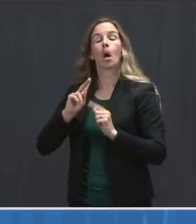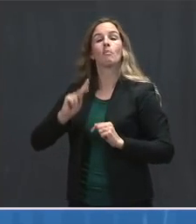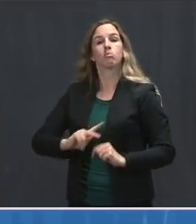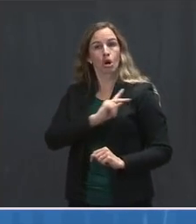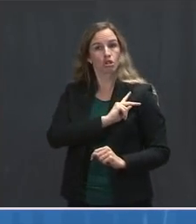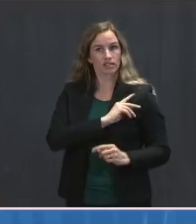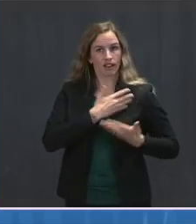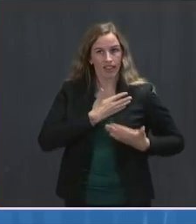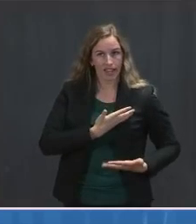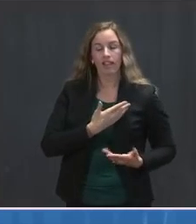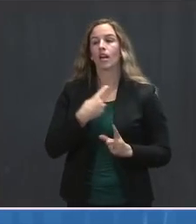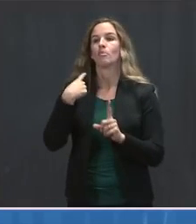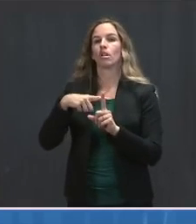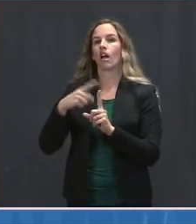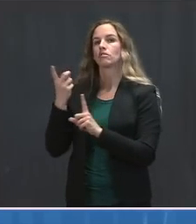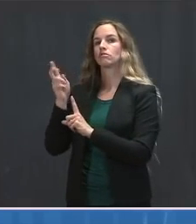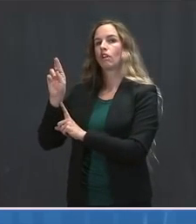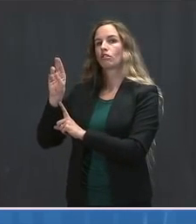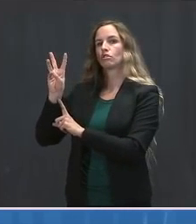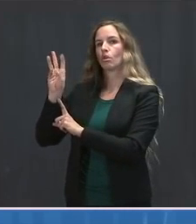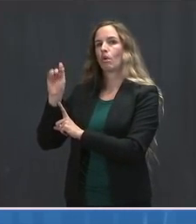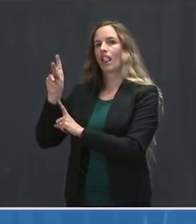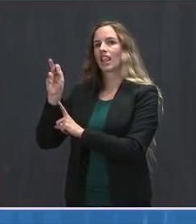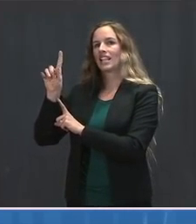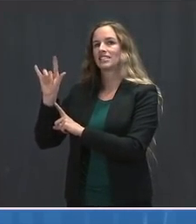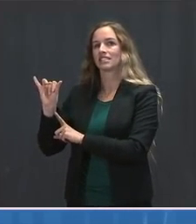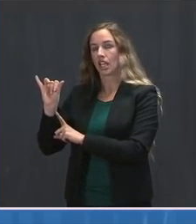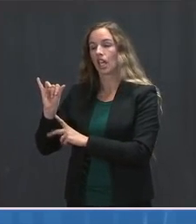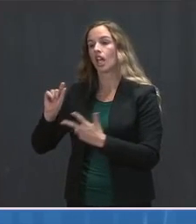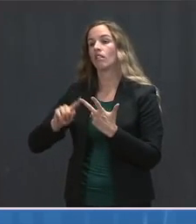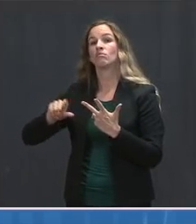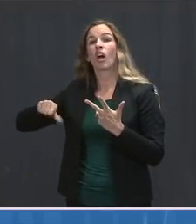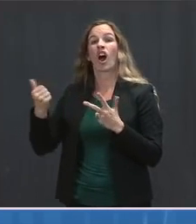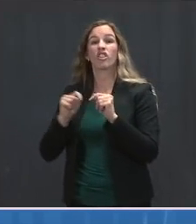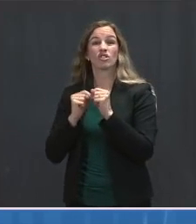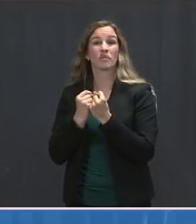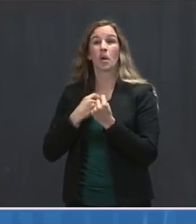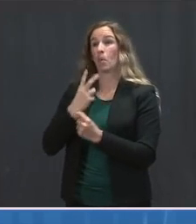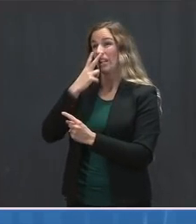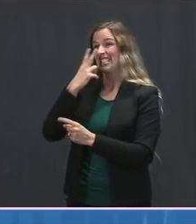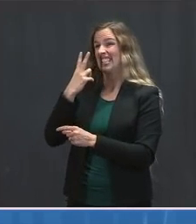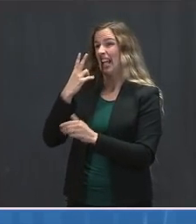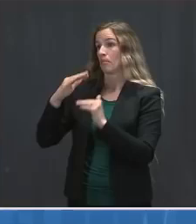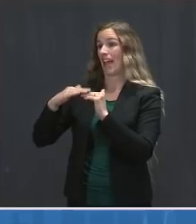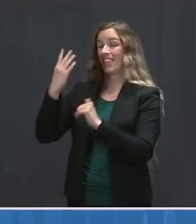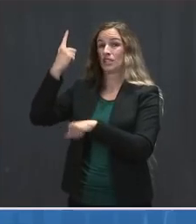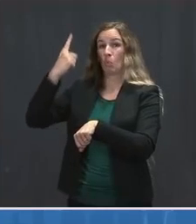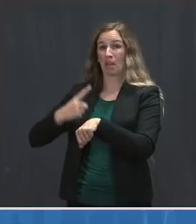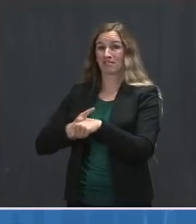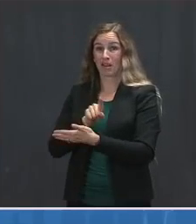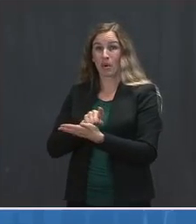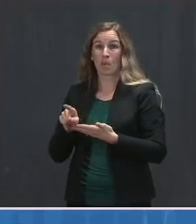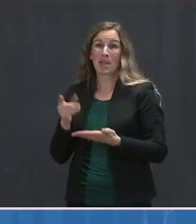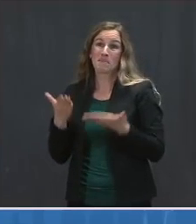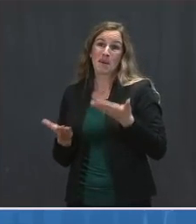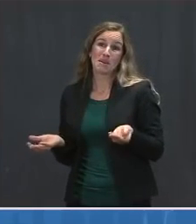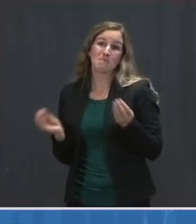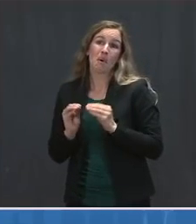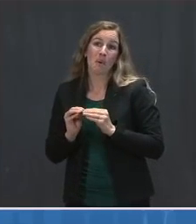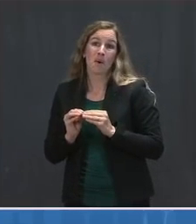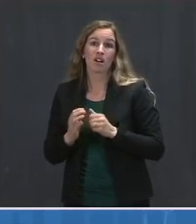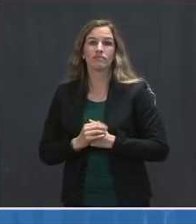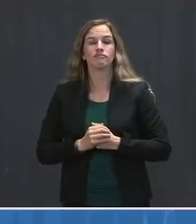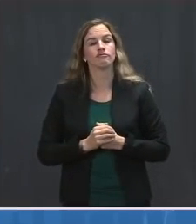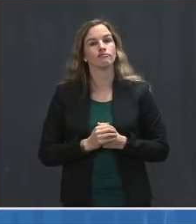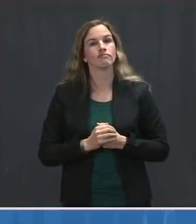Dr. Walensky and others on the team, we have seen him at least once a week and maybe a little bit more. Mr. Yep. And I